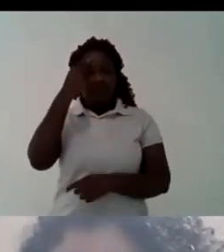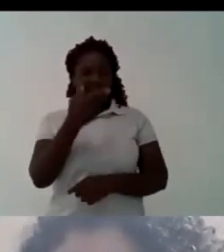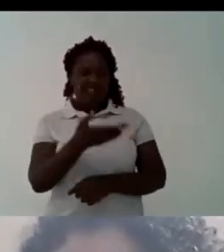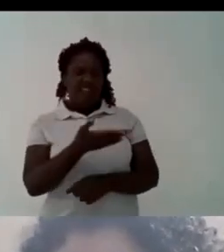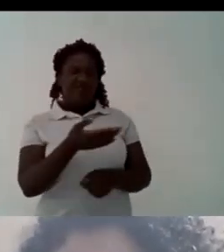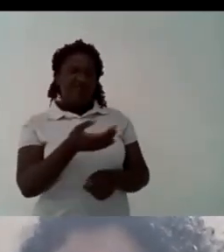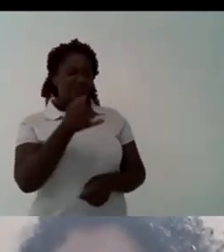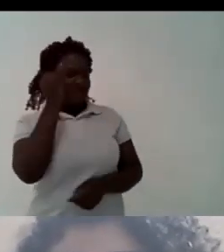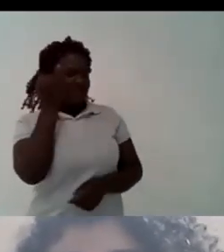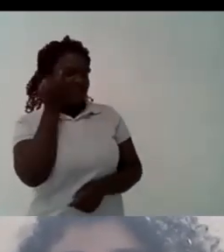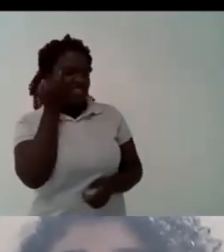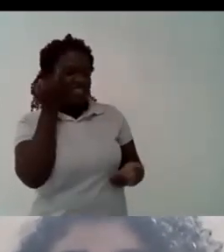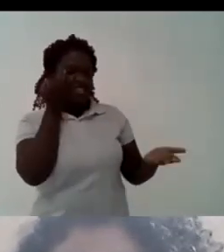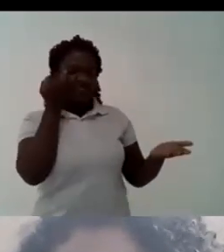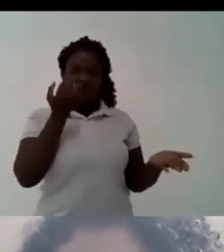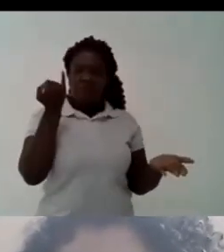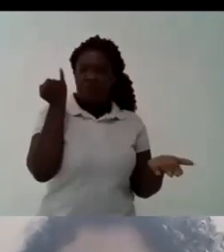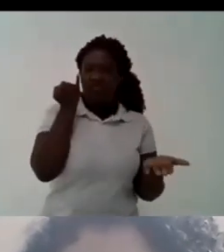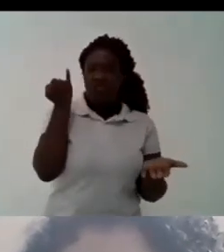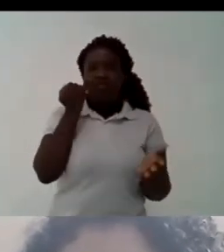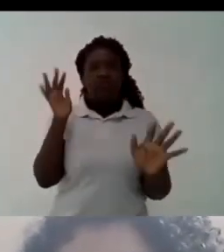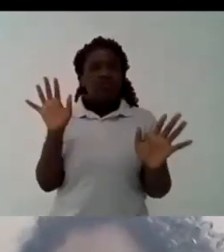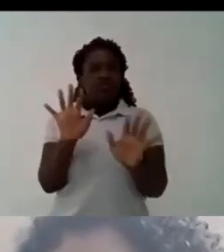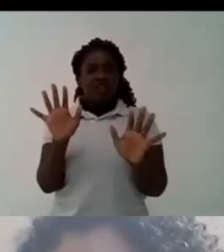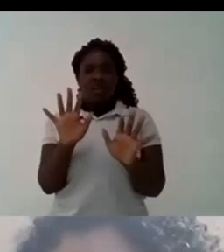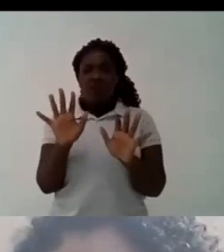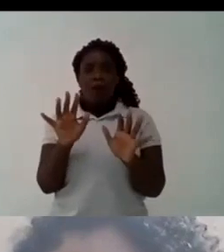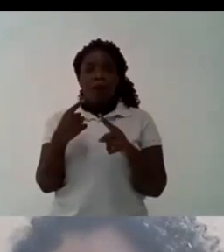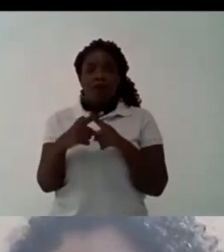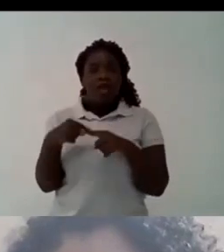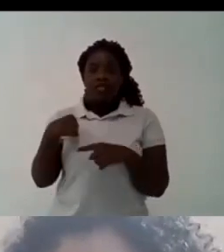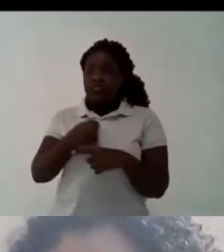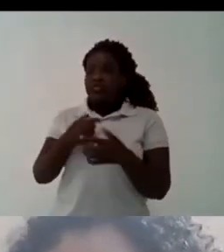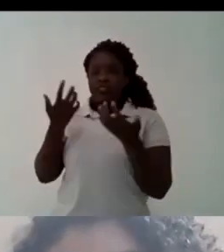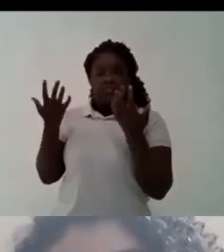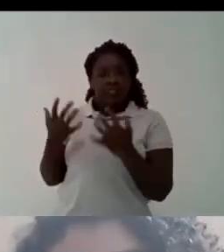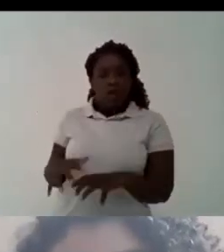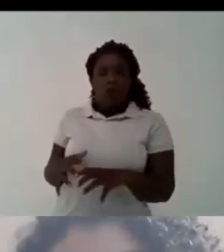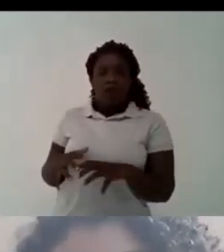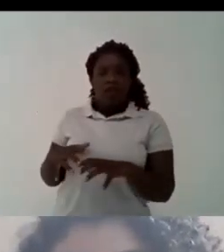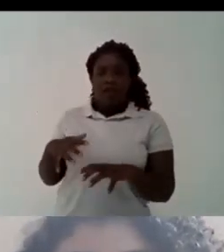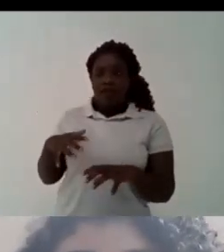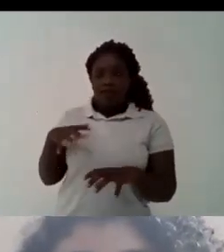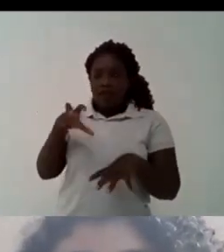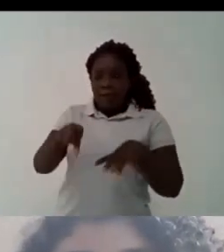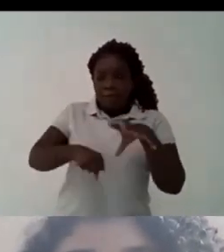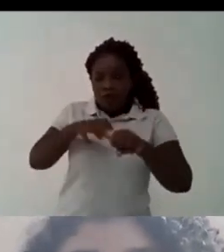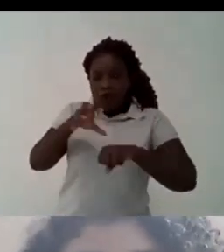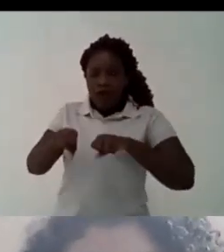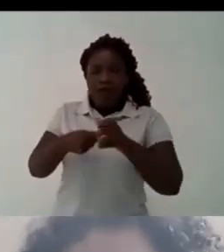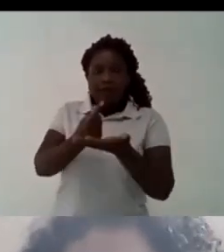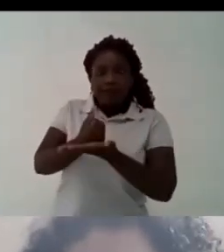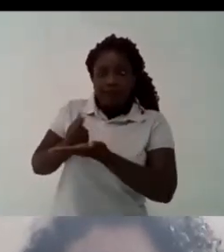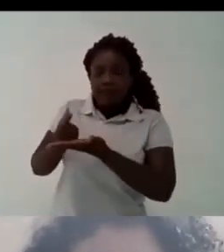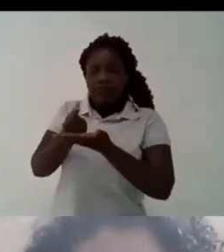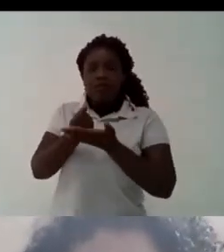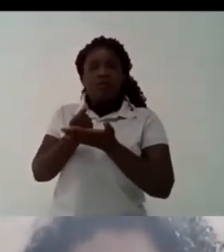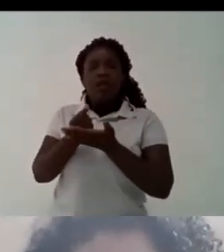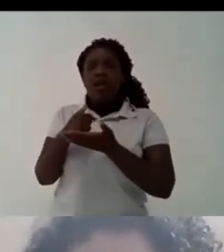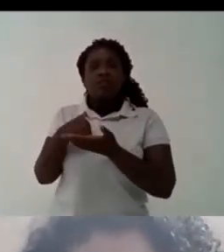call us lazy but we are not lazy we just don't want to be part of the exploitation